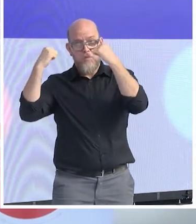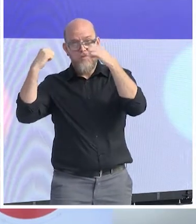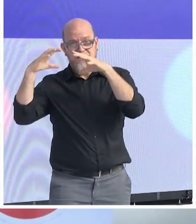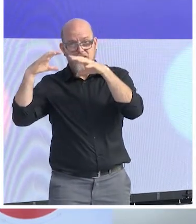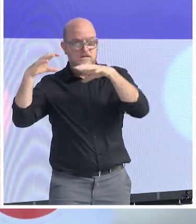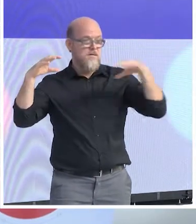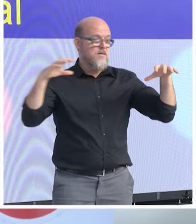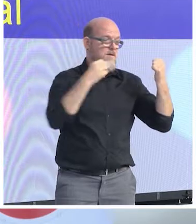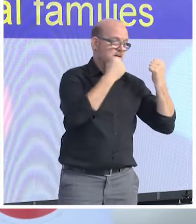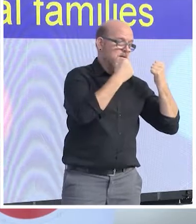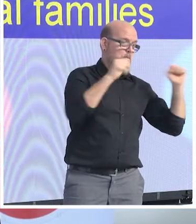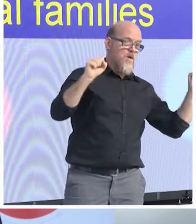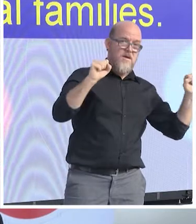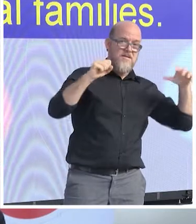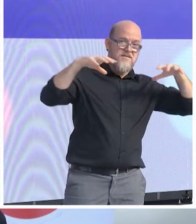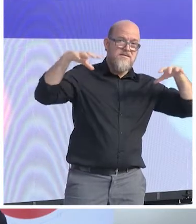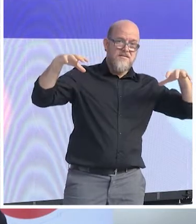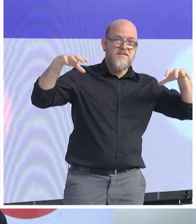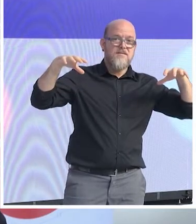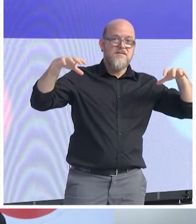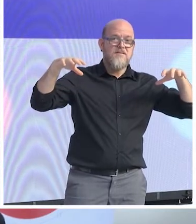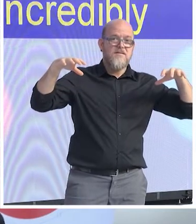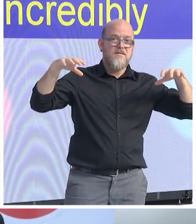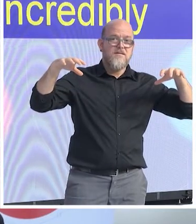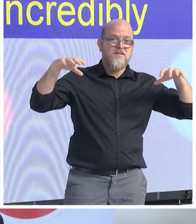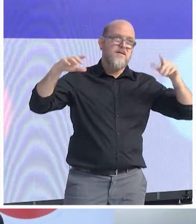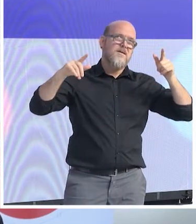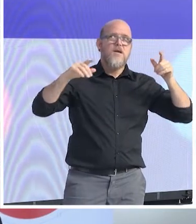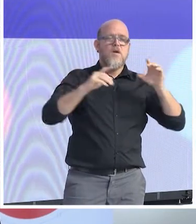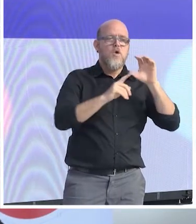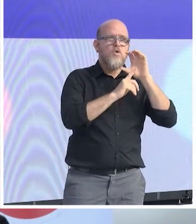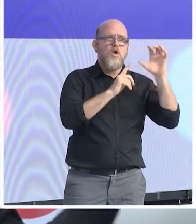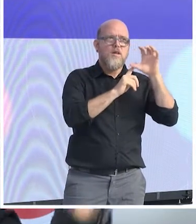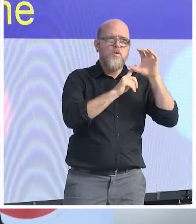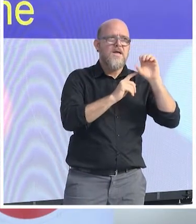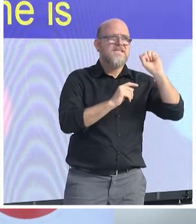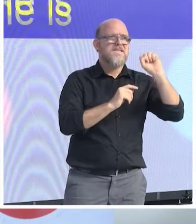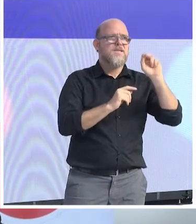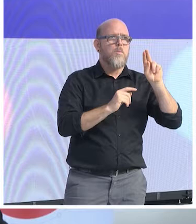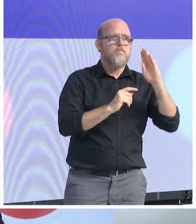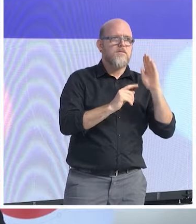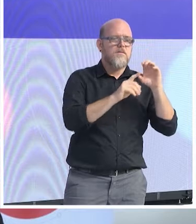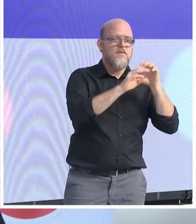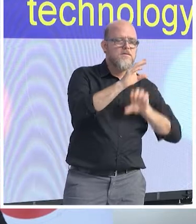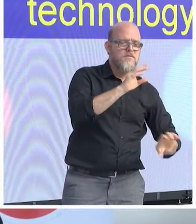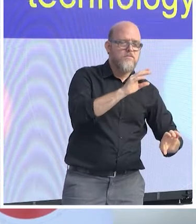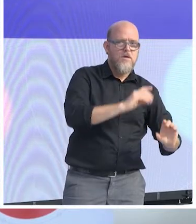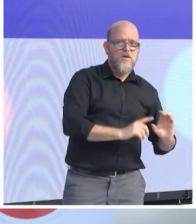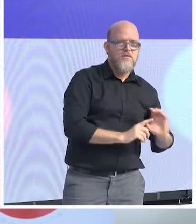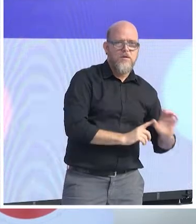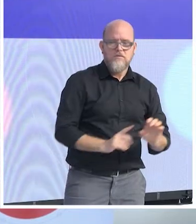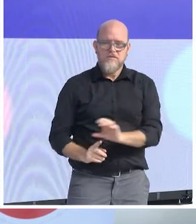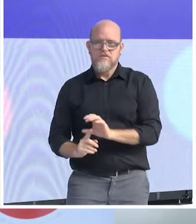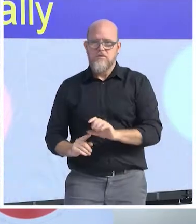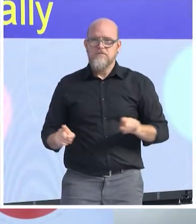Also what is changing incredibly, and in a very short time, is the way we are seeing technology. We saw this basically mentioned in the previous